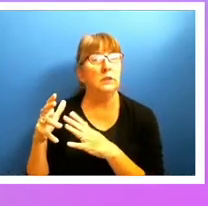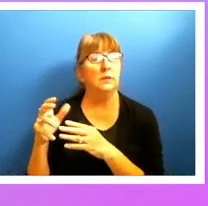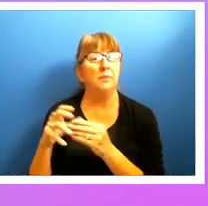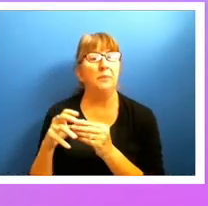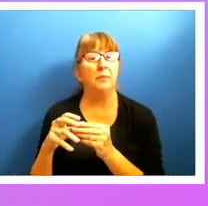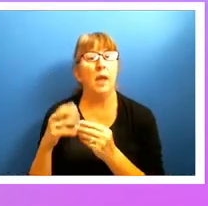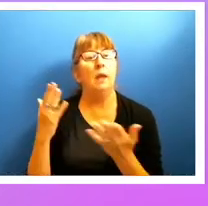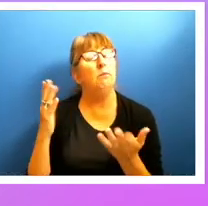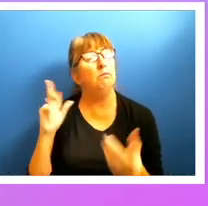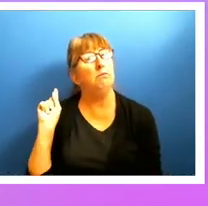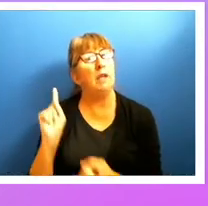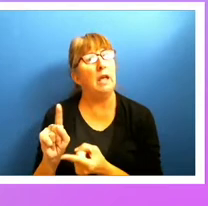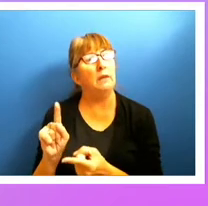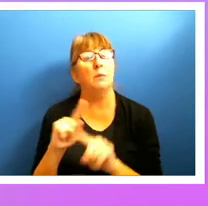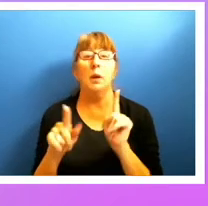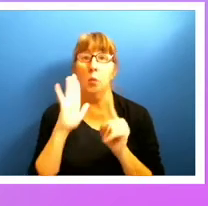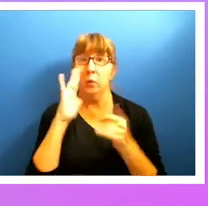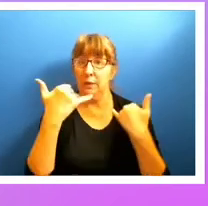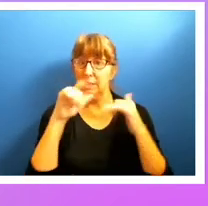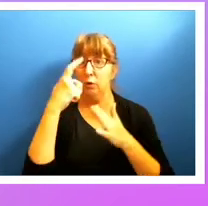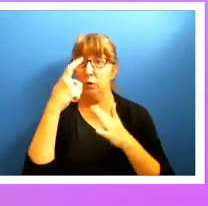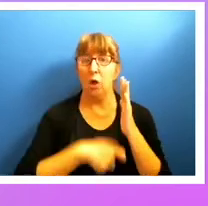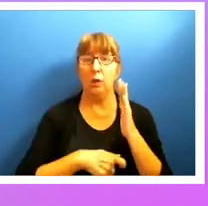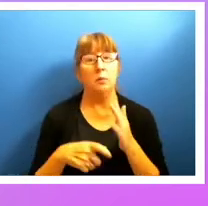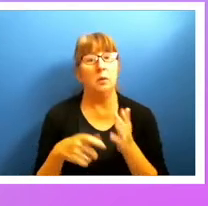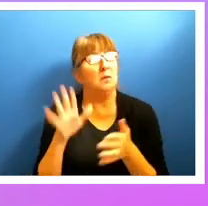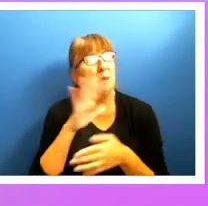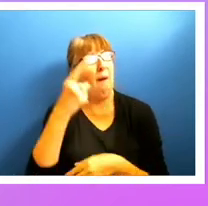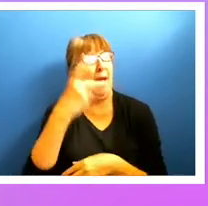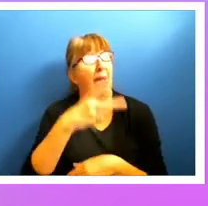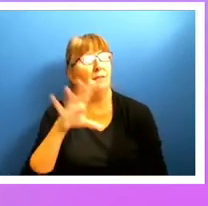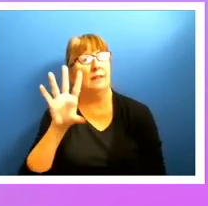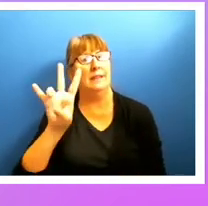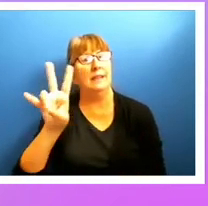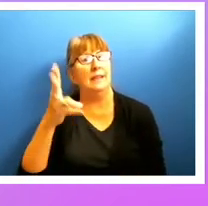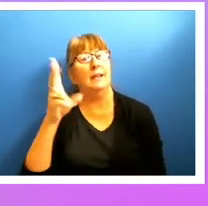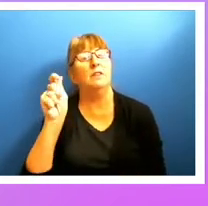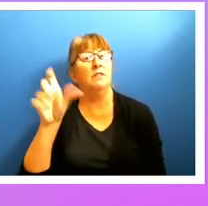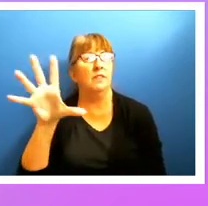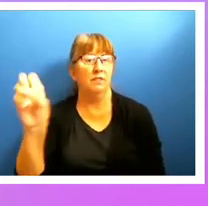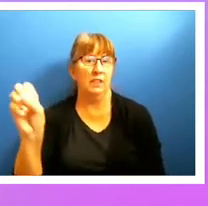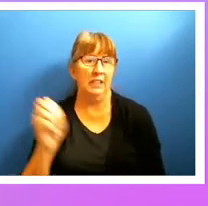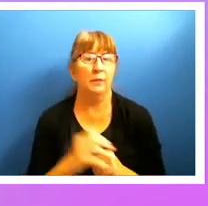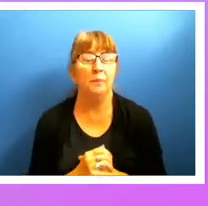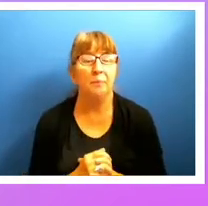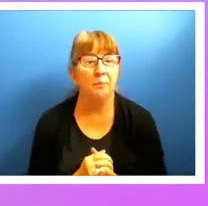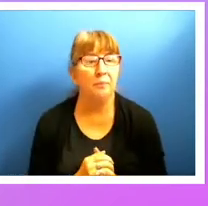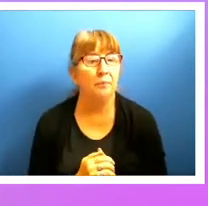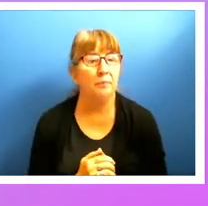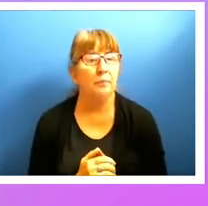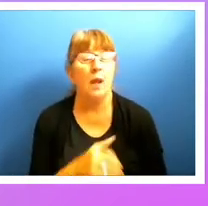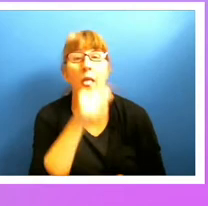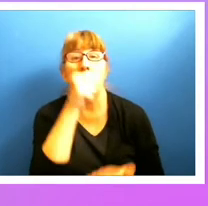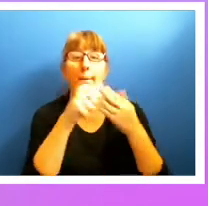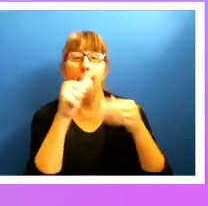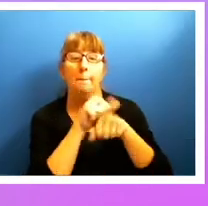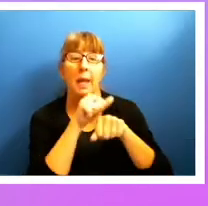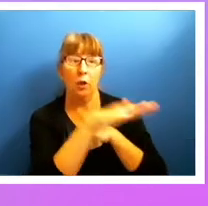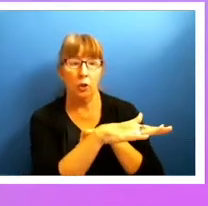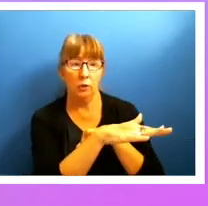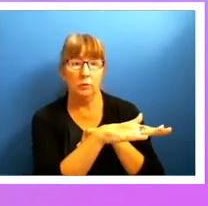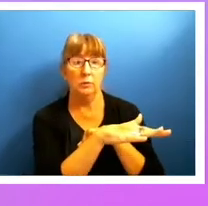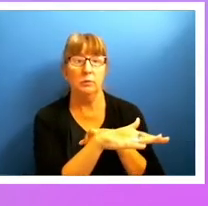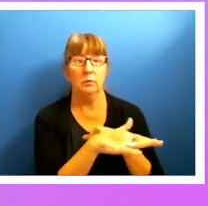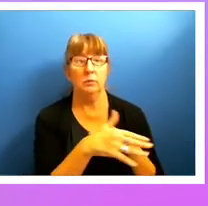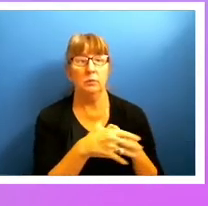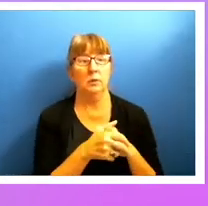of them, it's still going to cost you some money, but they do cut that number in half down to $7.50. From a mail-in perspective, again,